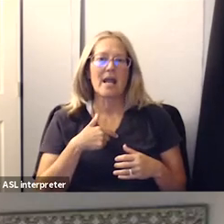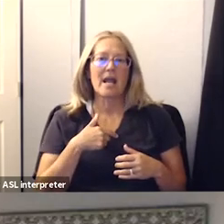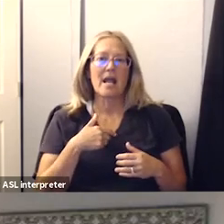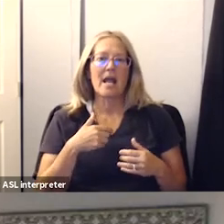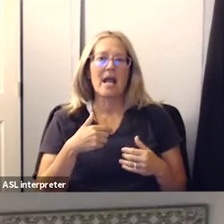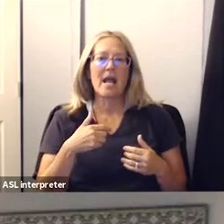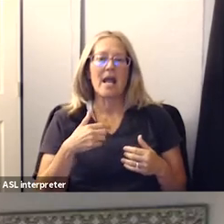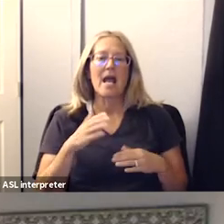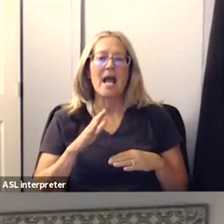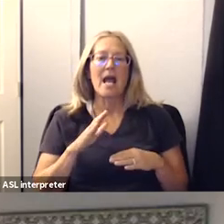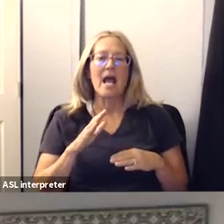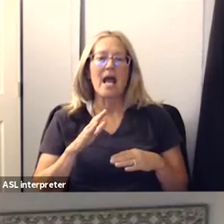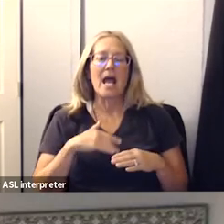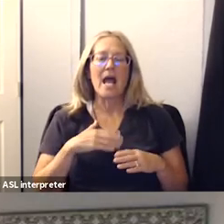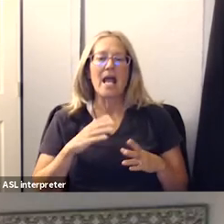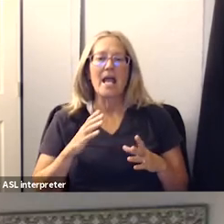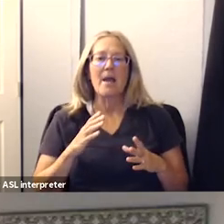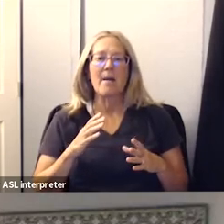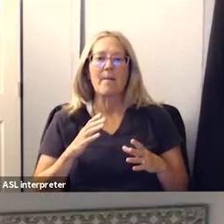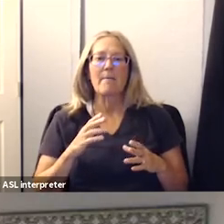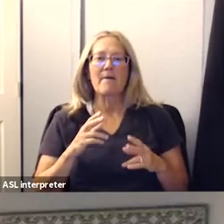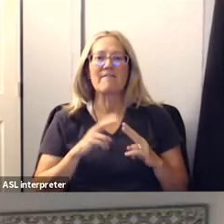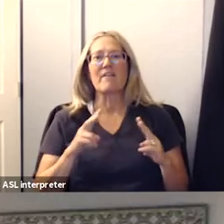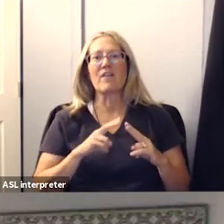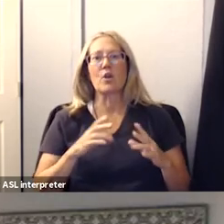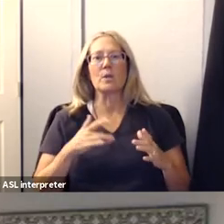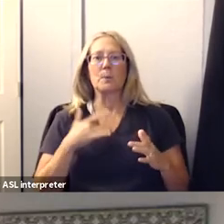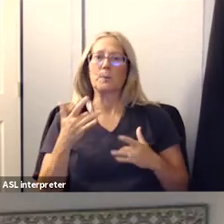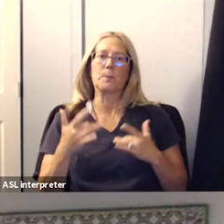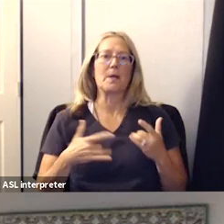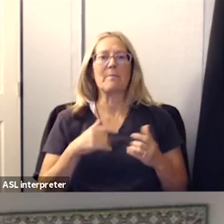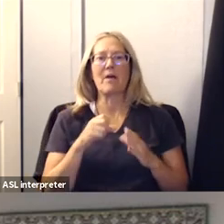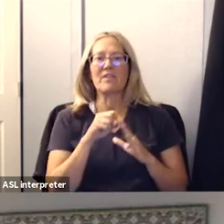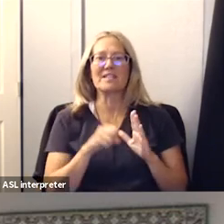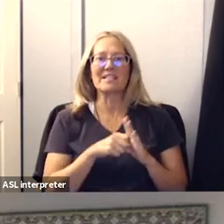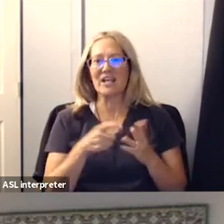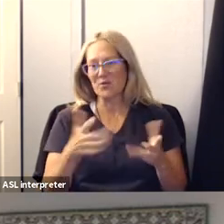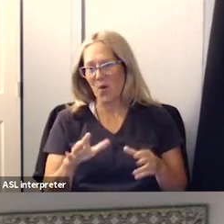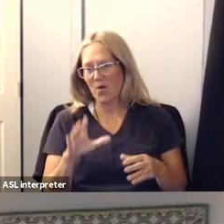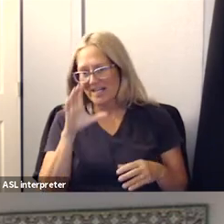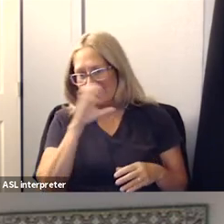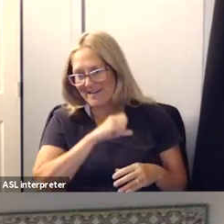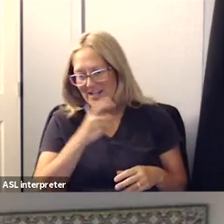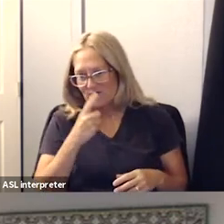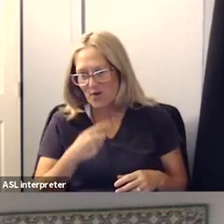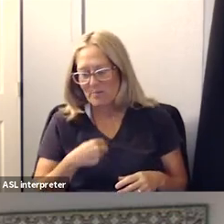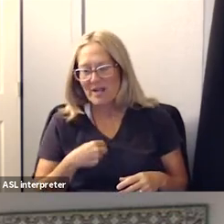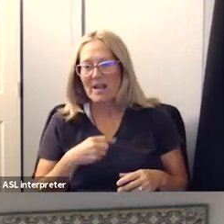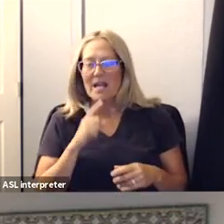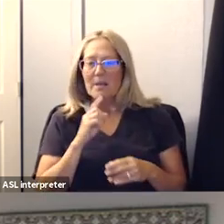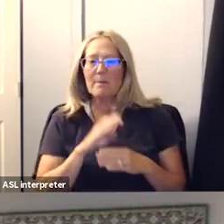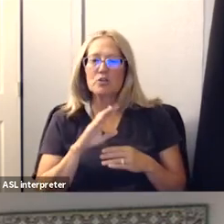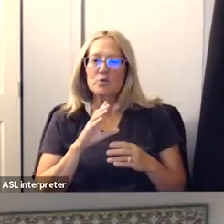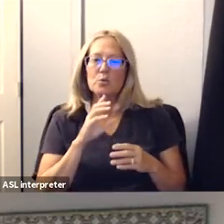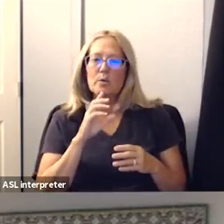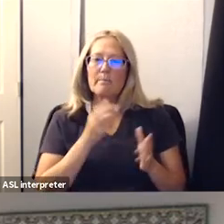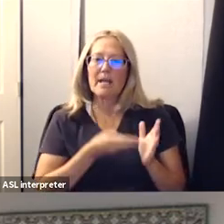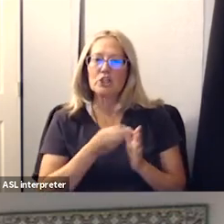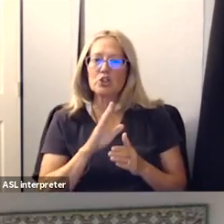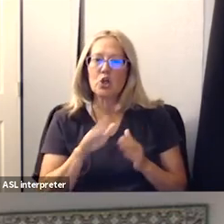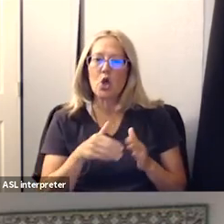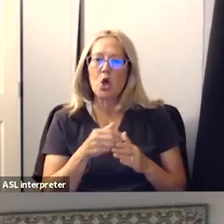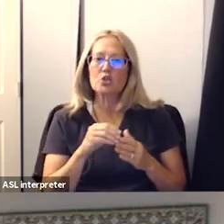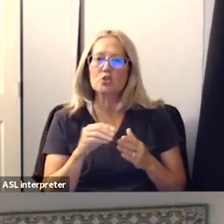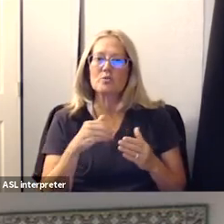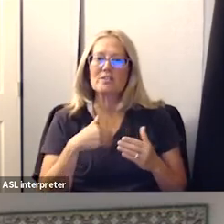as you might have guessed and there is some news also today related to our commitment to ensuring that all students have access to the